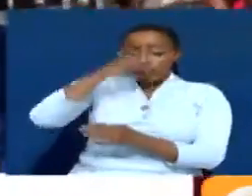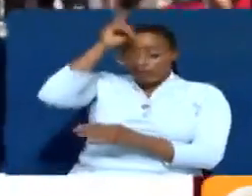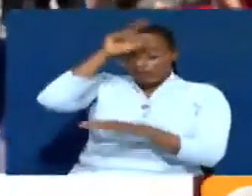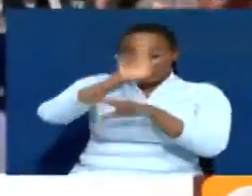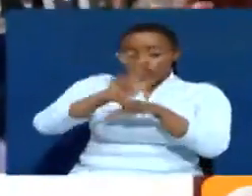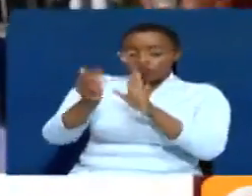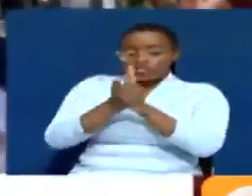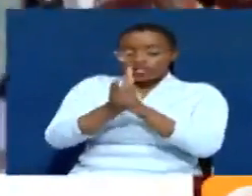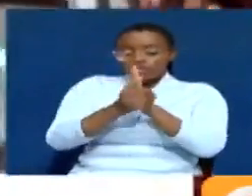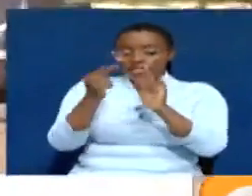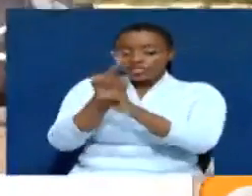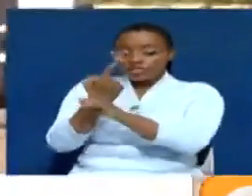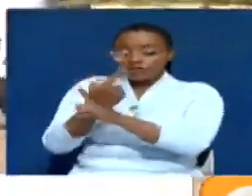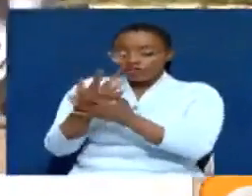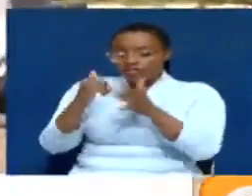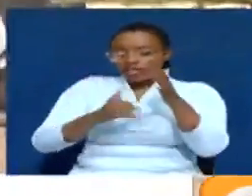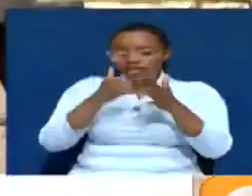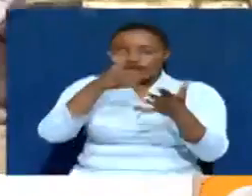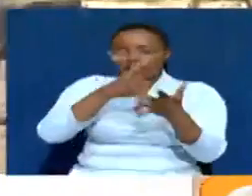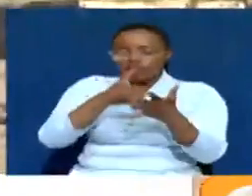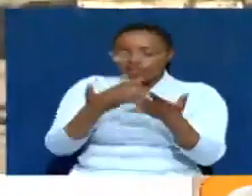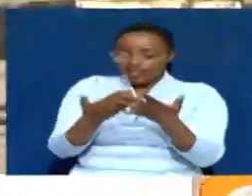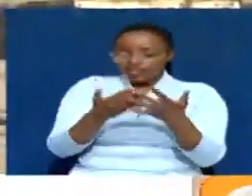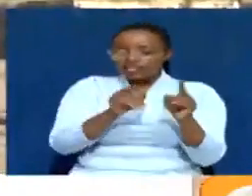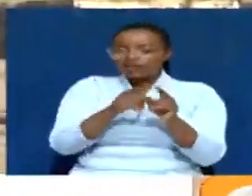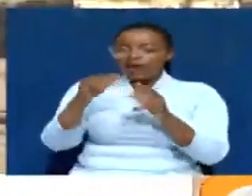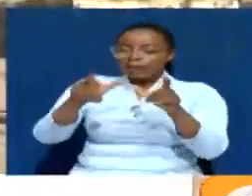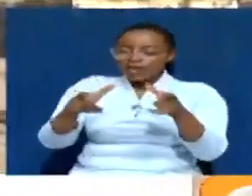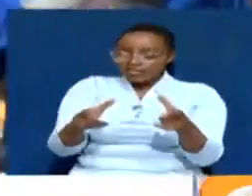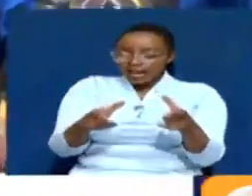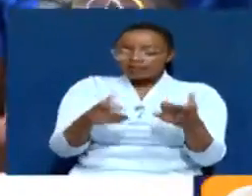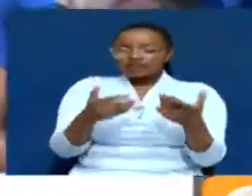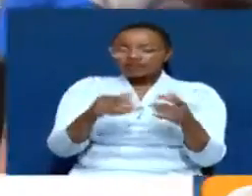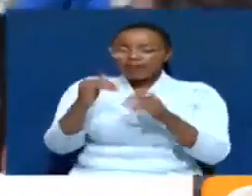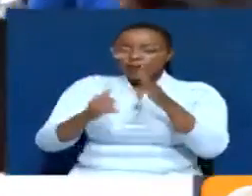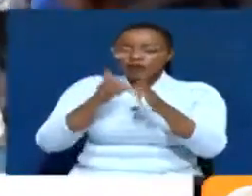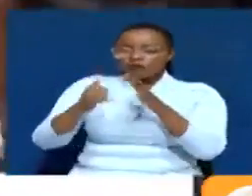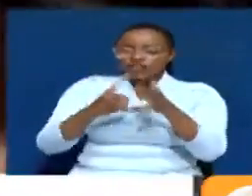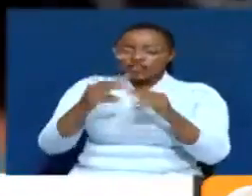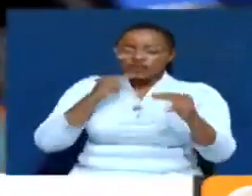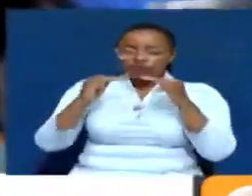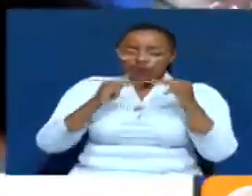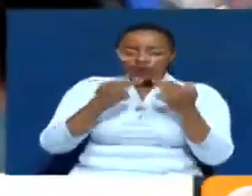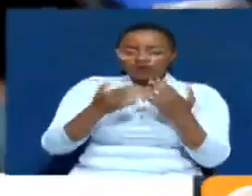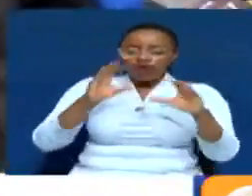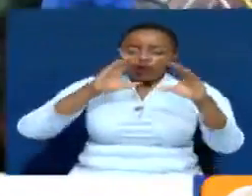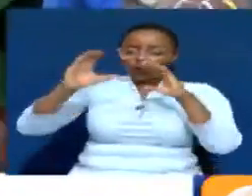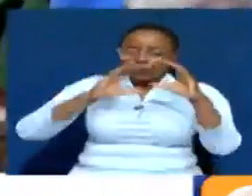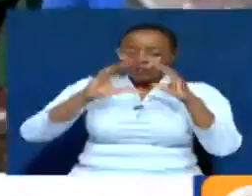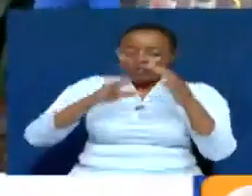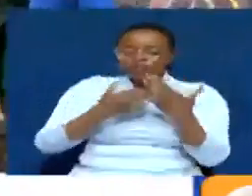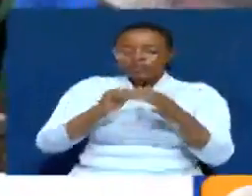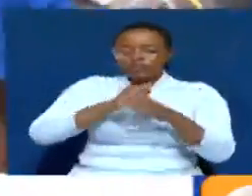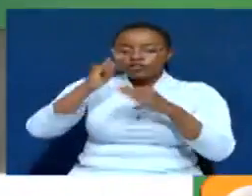will use their skills across various industries including retail, media, manufacturing, hospitality, telco, technology,